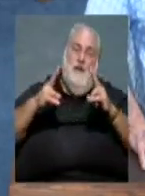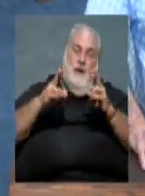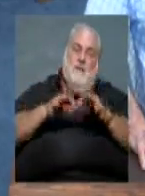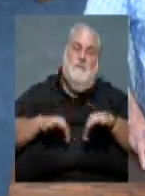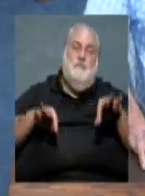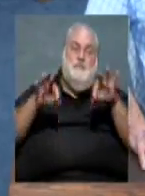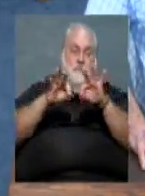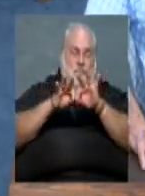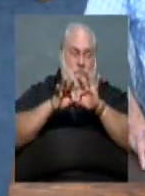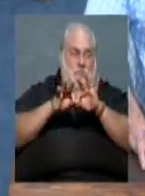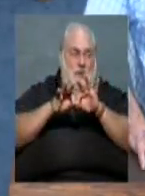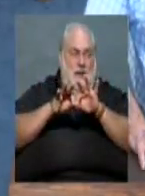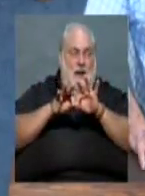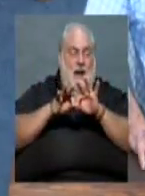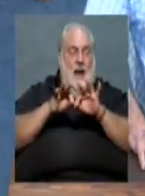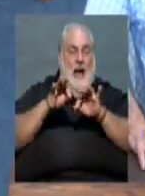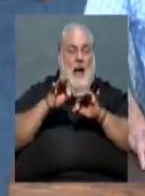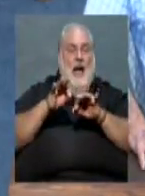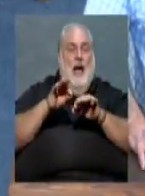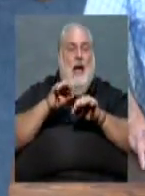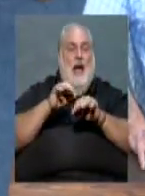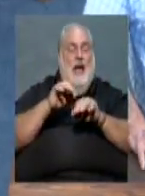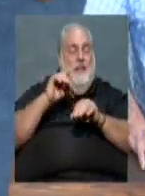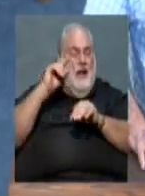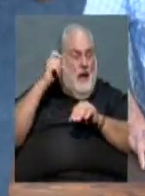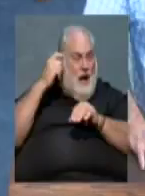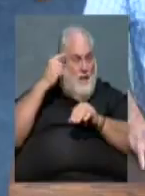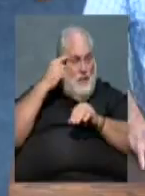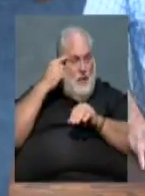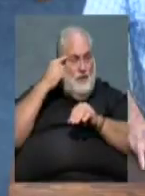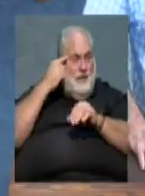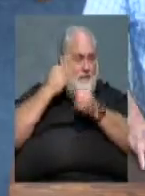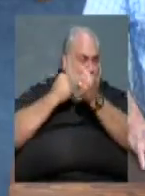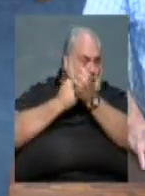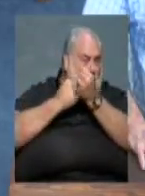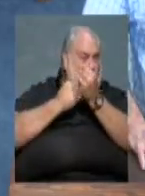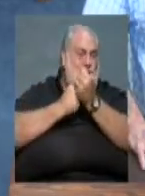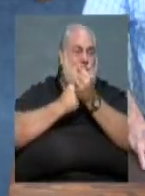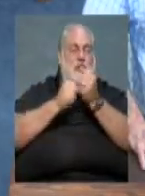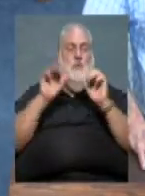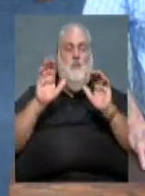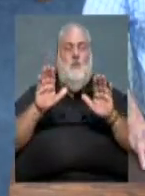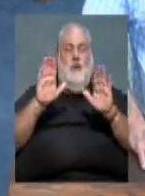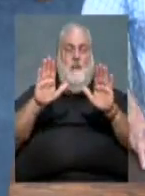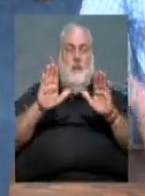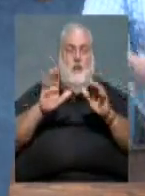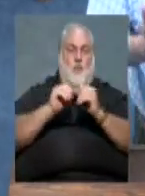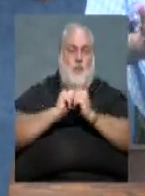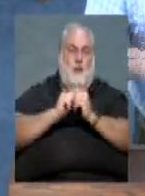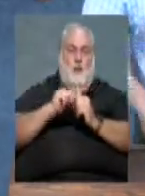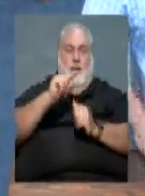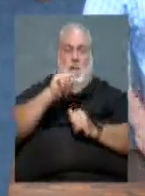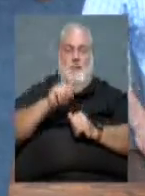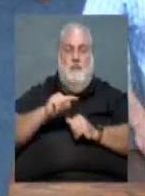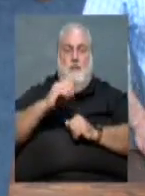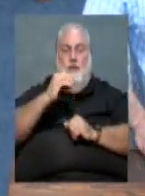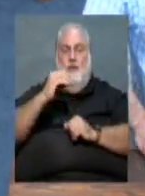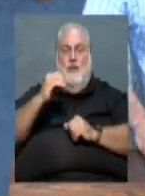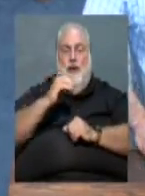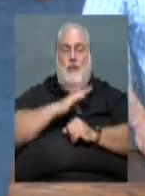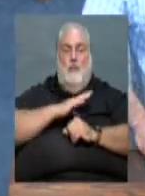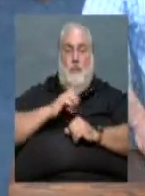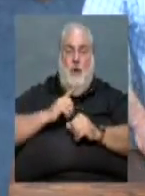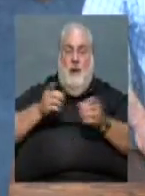Certainly the Board of Governors and the Foundation have been remarkable supporters of the zoo. And then the Board of